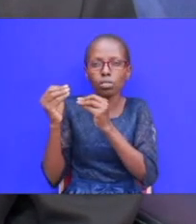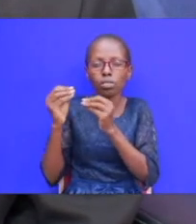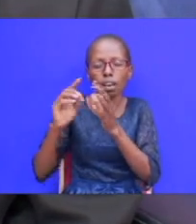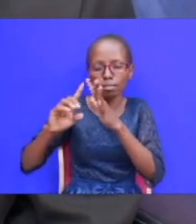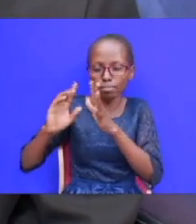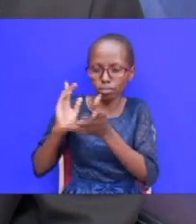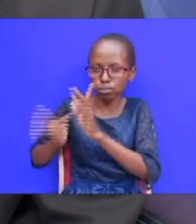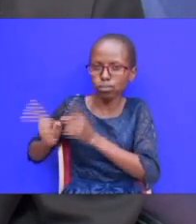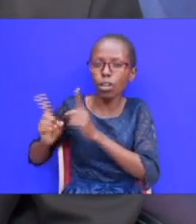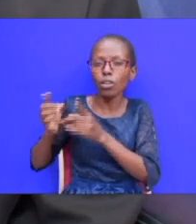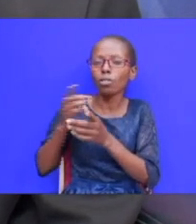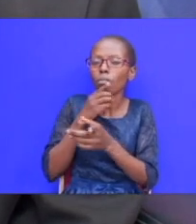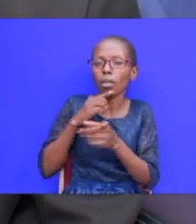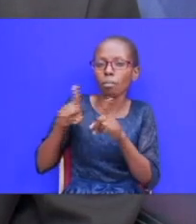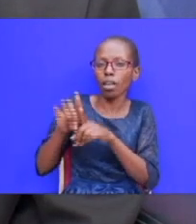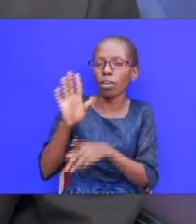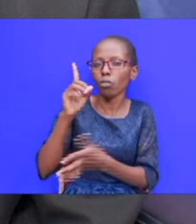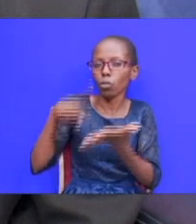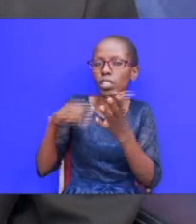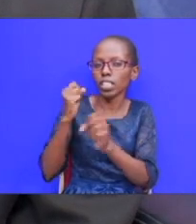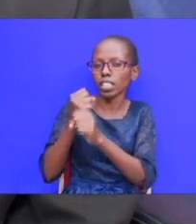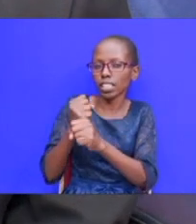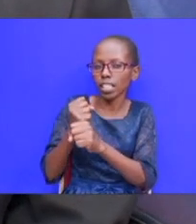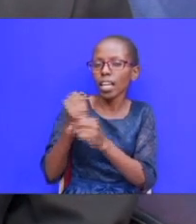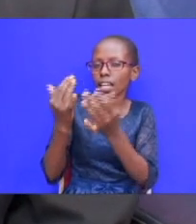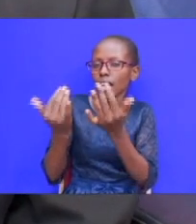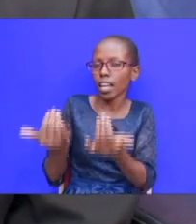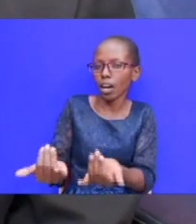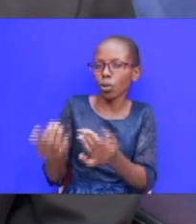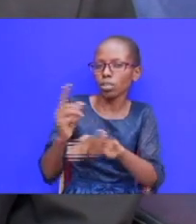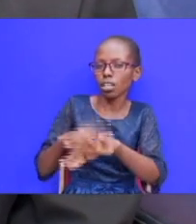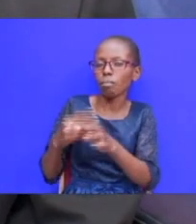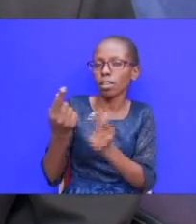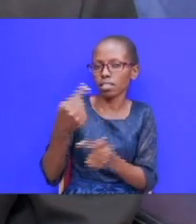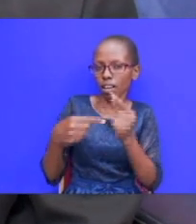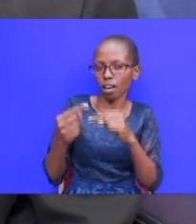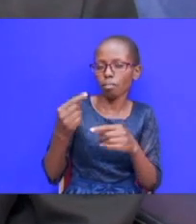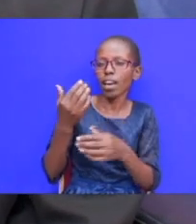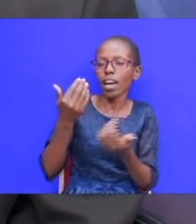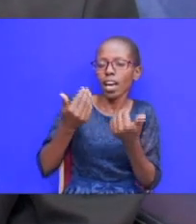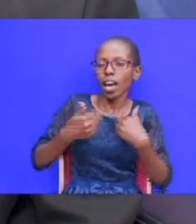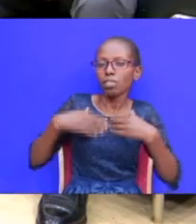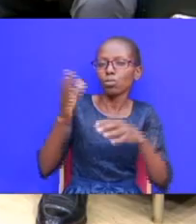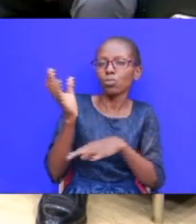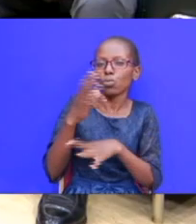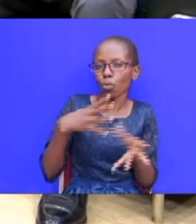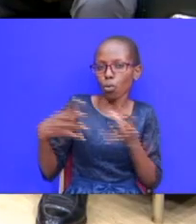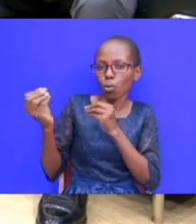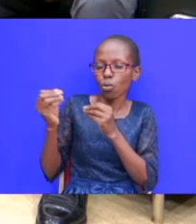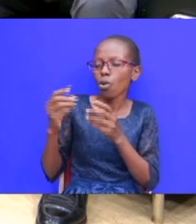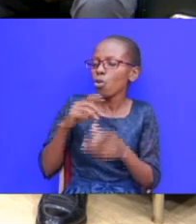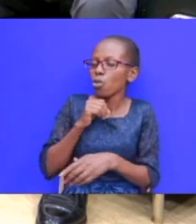enraged because of what he did now time has come that he has to go he has to go and not just